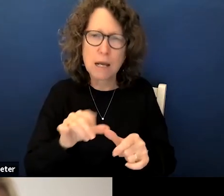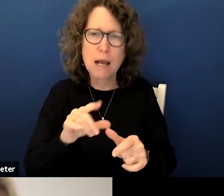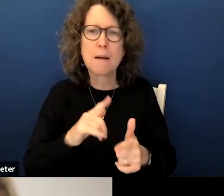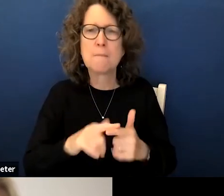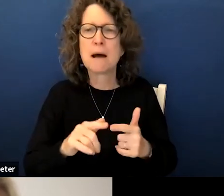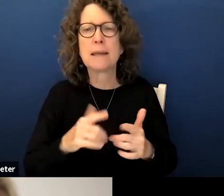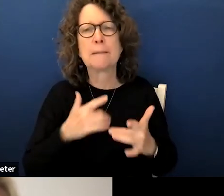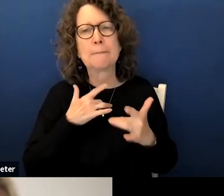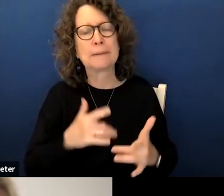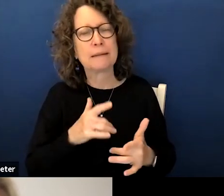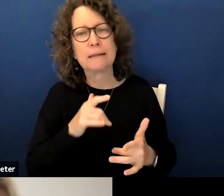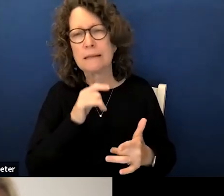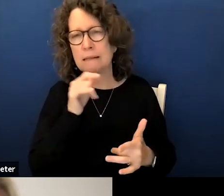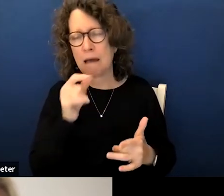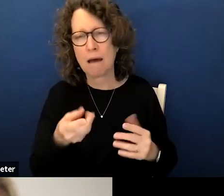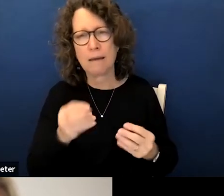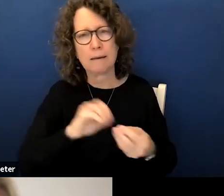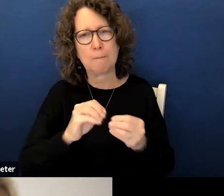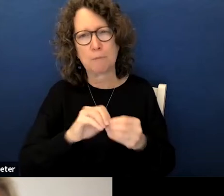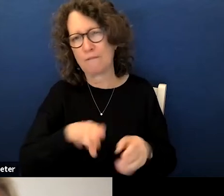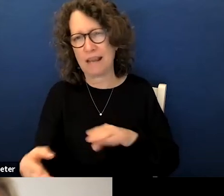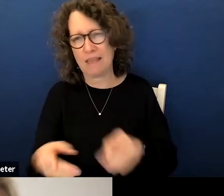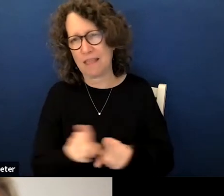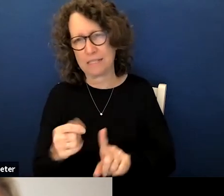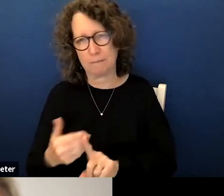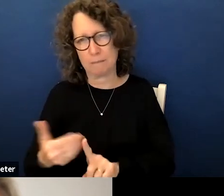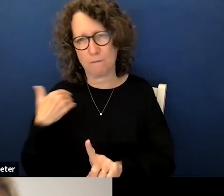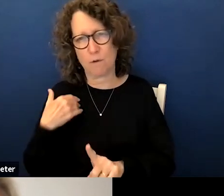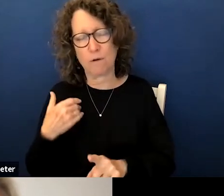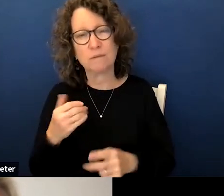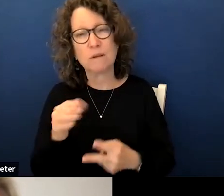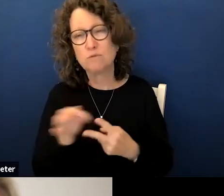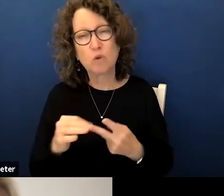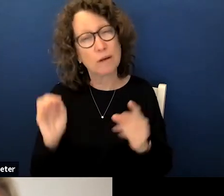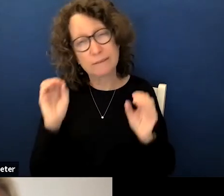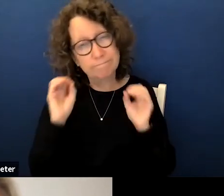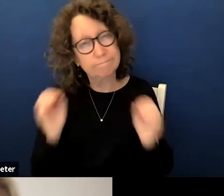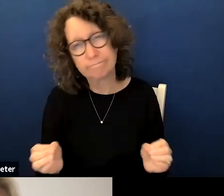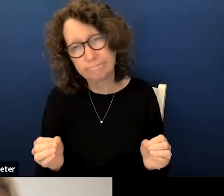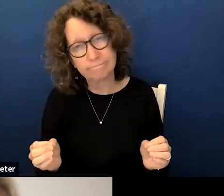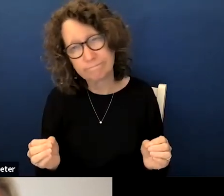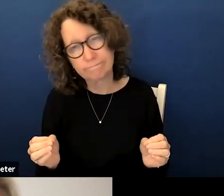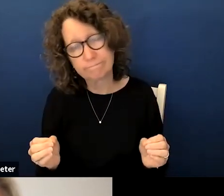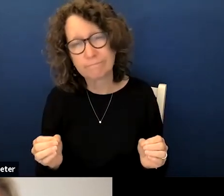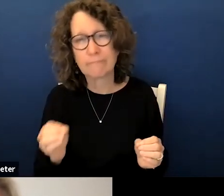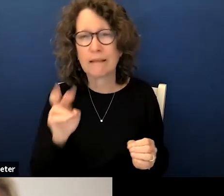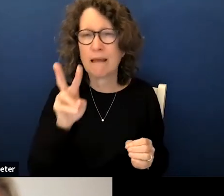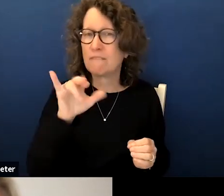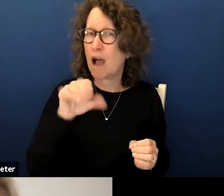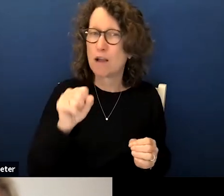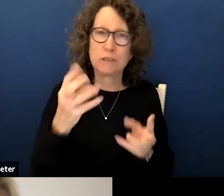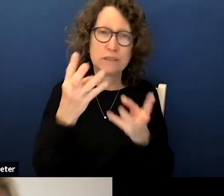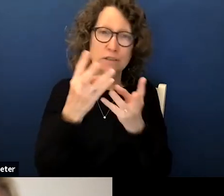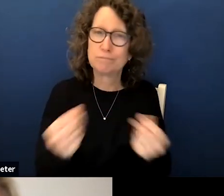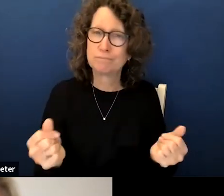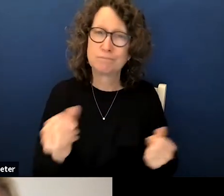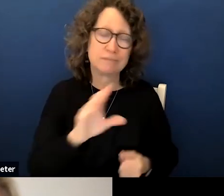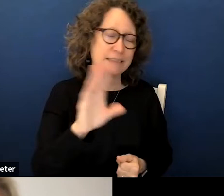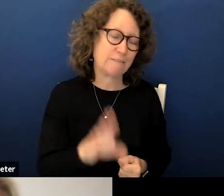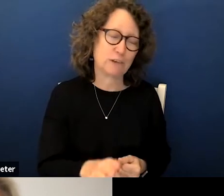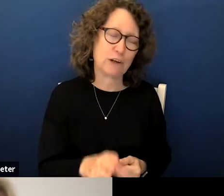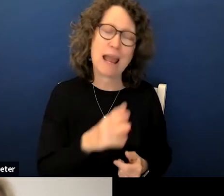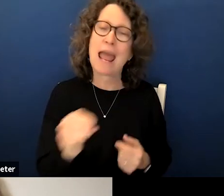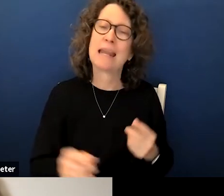-lethal pathogen we really have no choice the virus isn't going away and